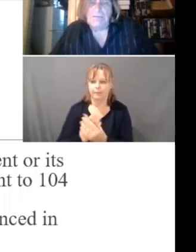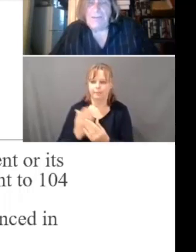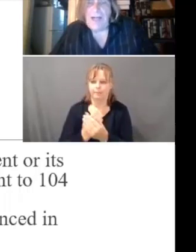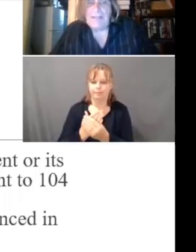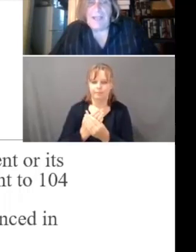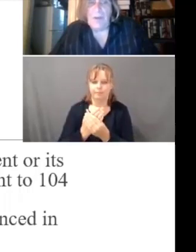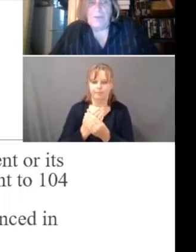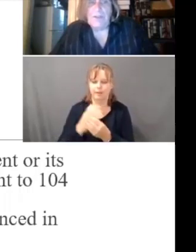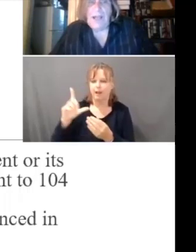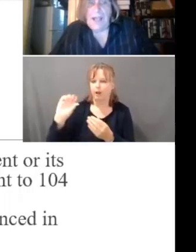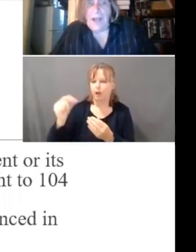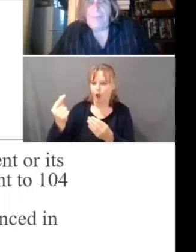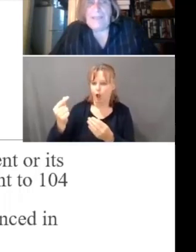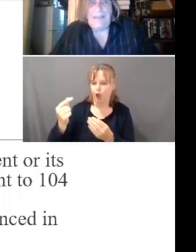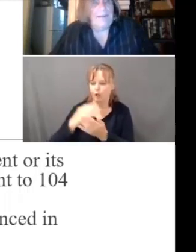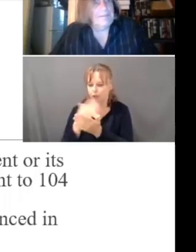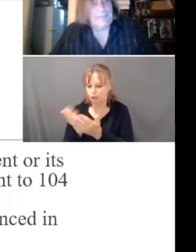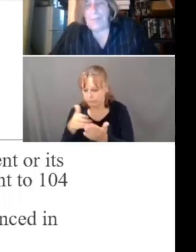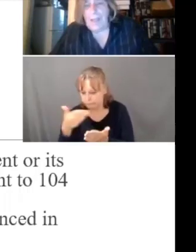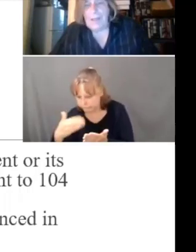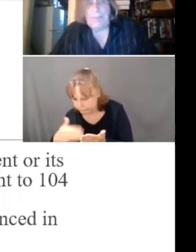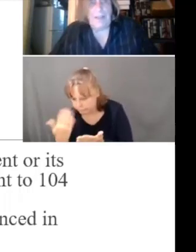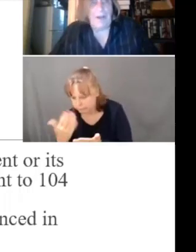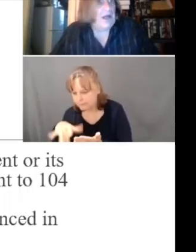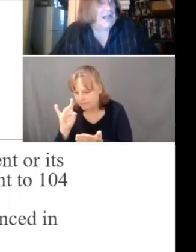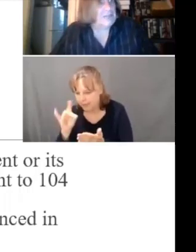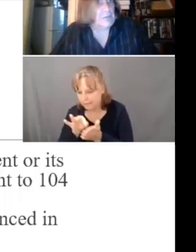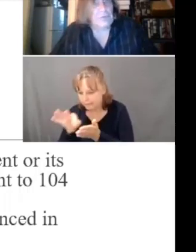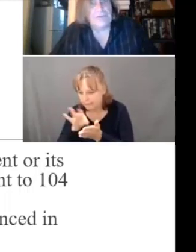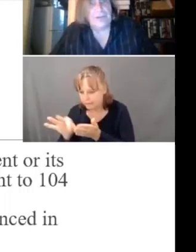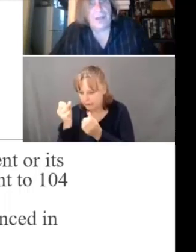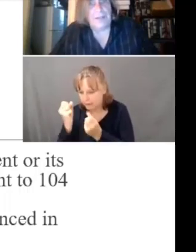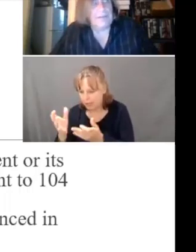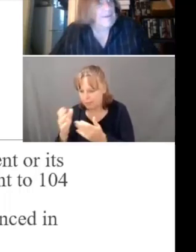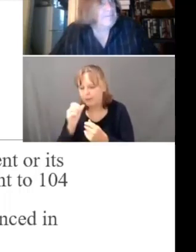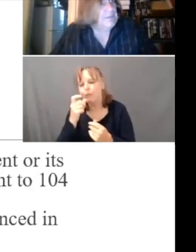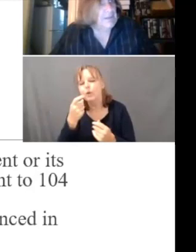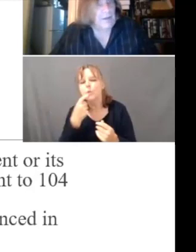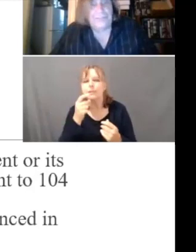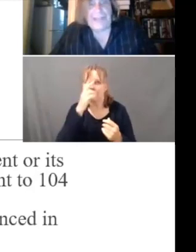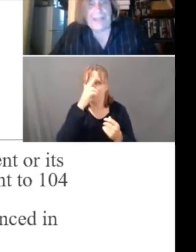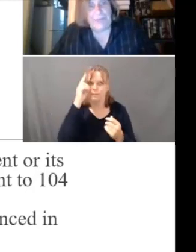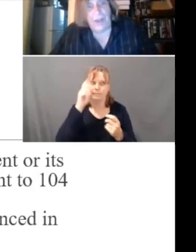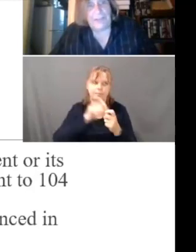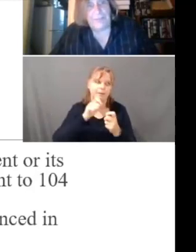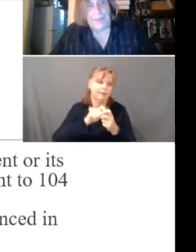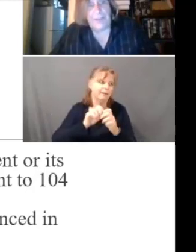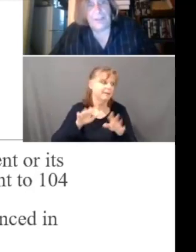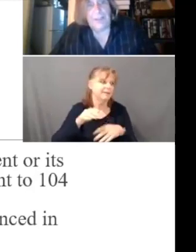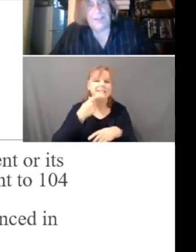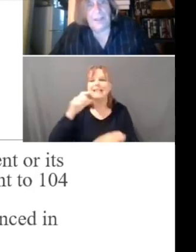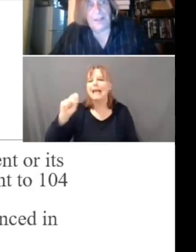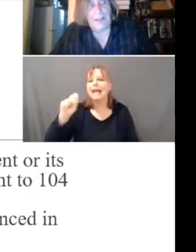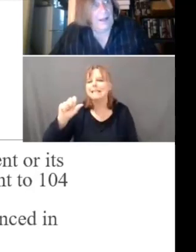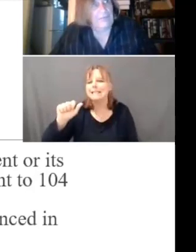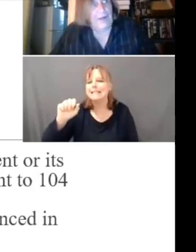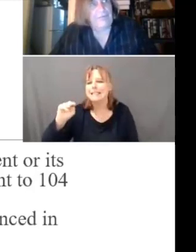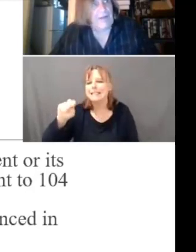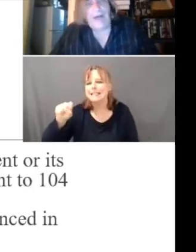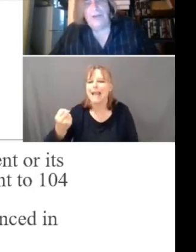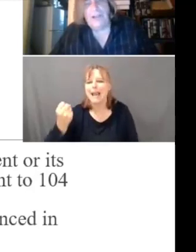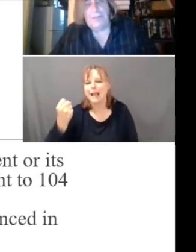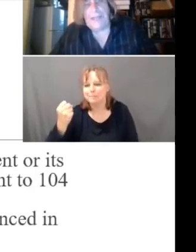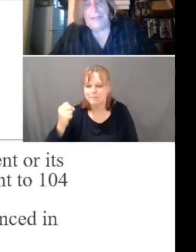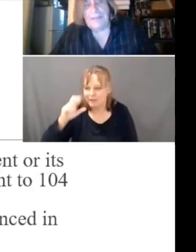to find out how many, and I'm not going to pick on a hospital. We'll just call it, you know, Sam's Hospital. Of